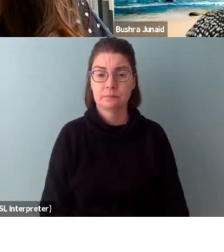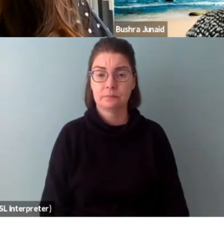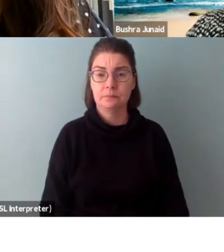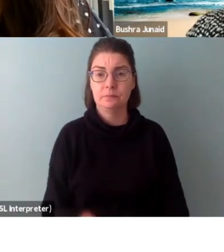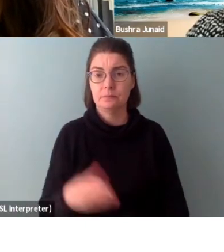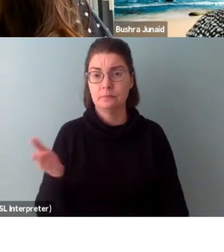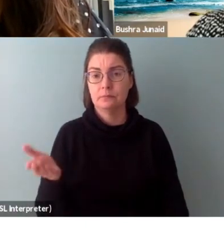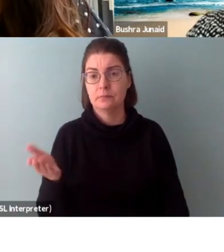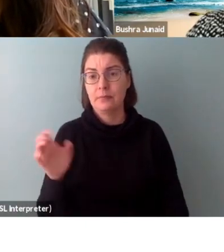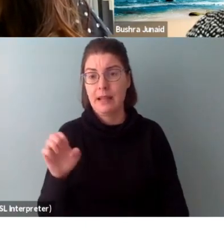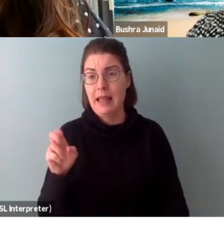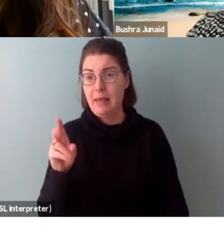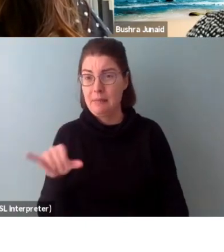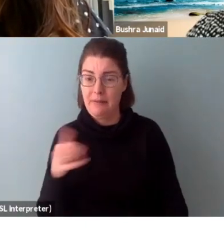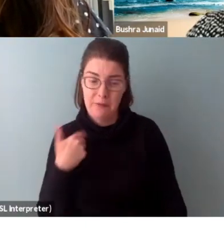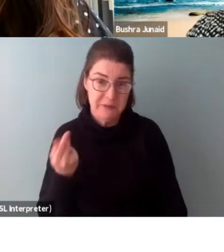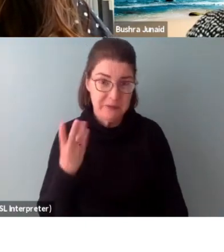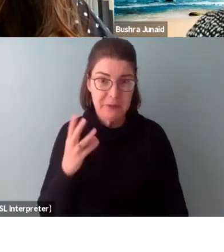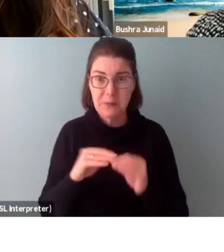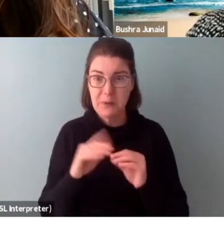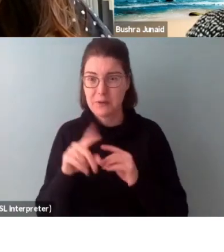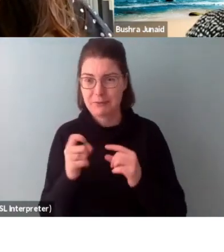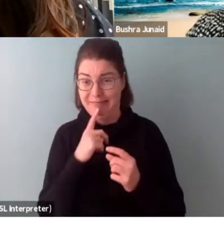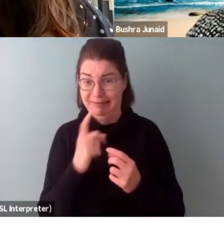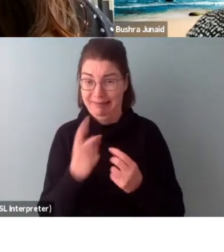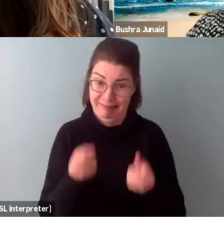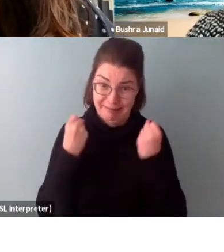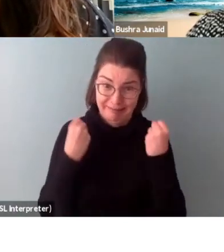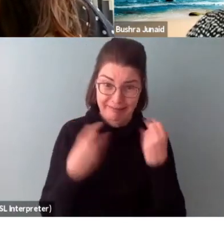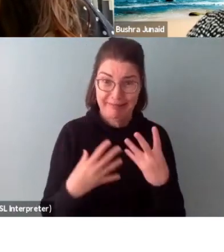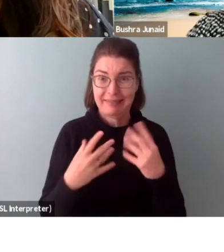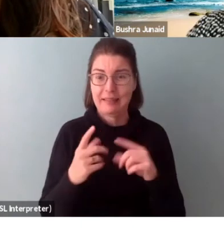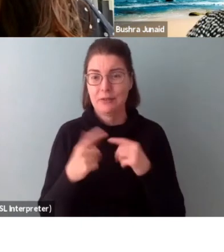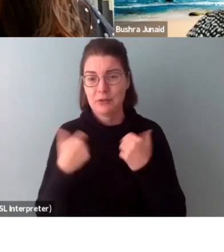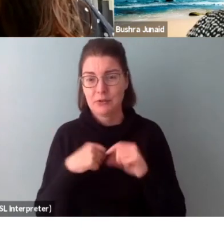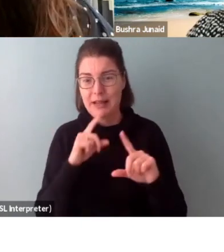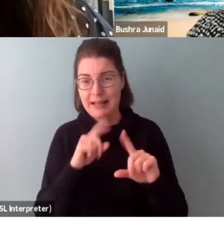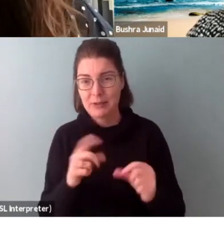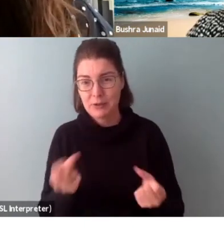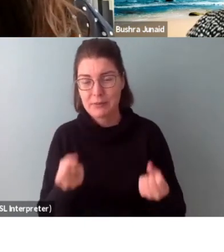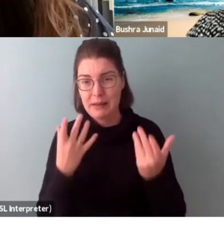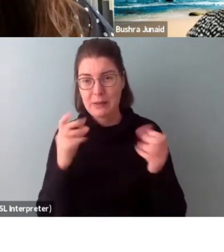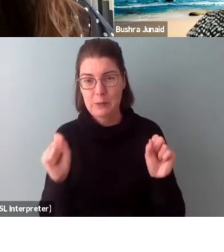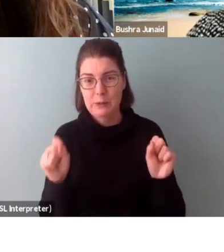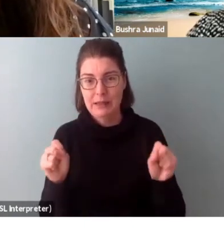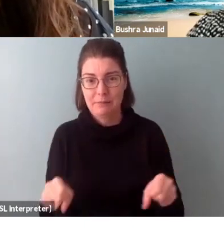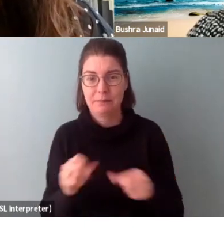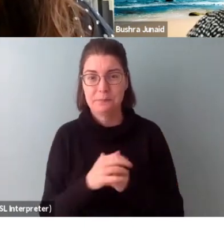Okay, a few more questions. So many more questions. We'll try to get to as many as possible.